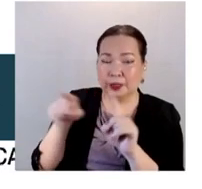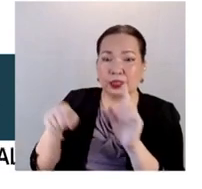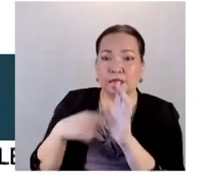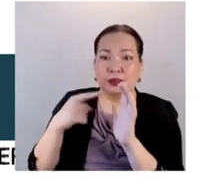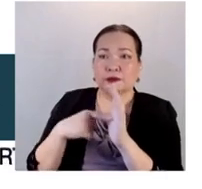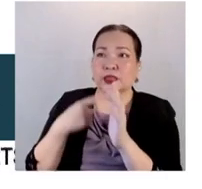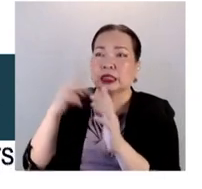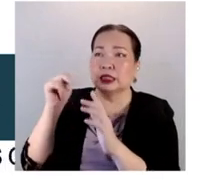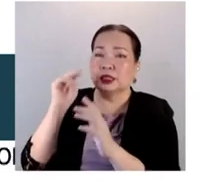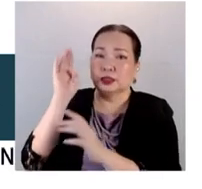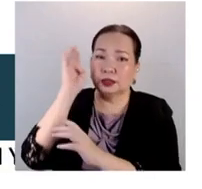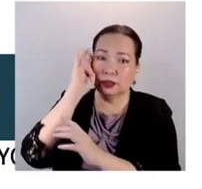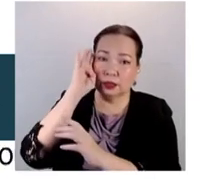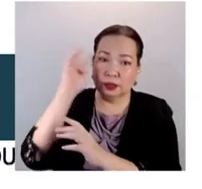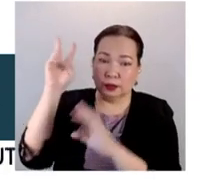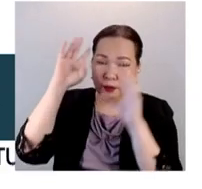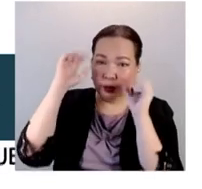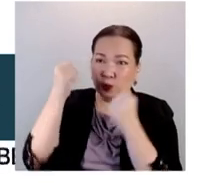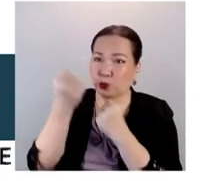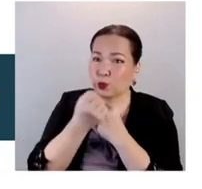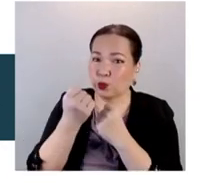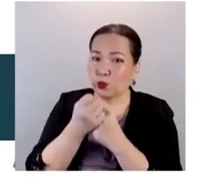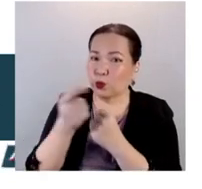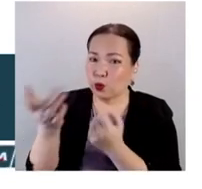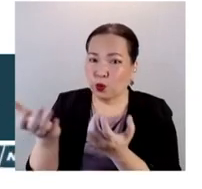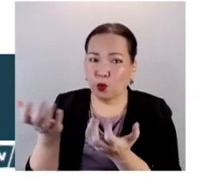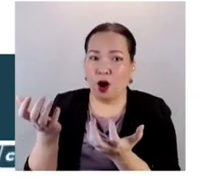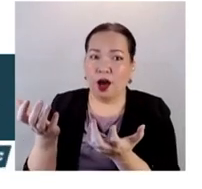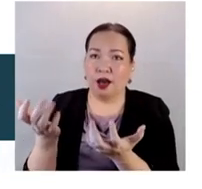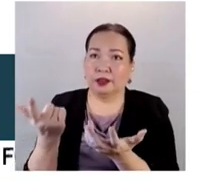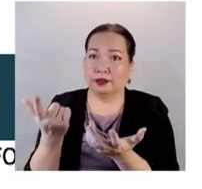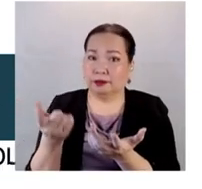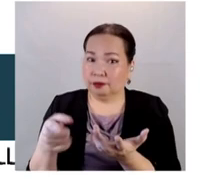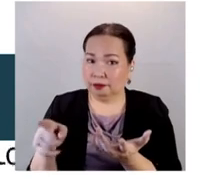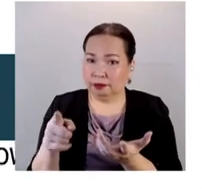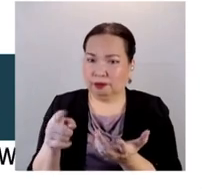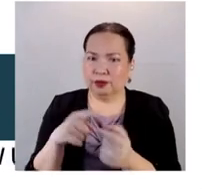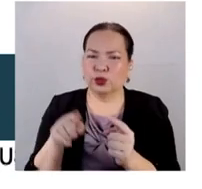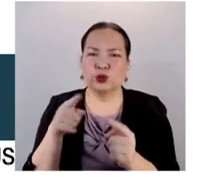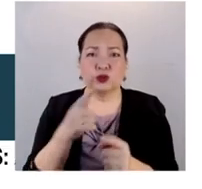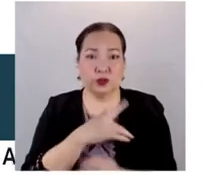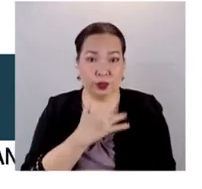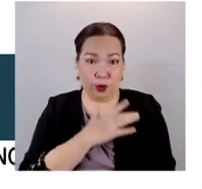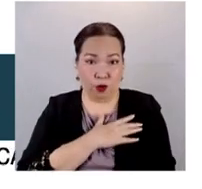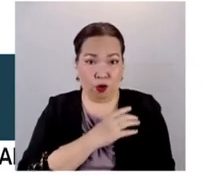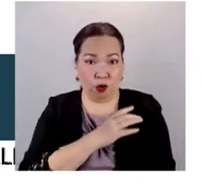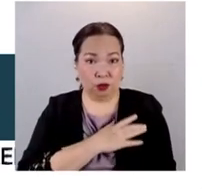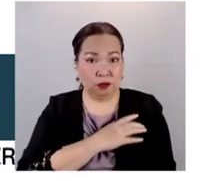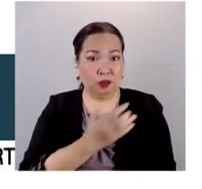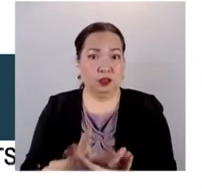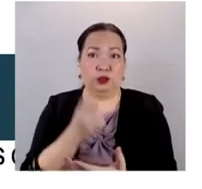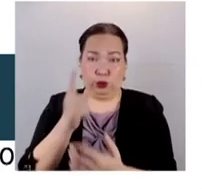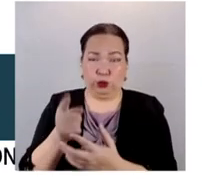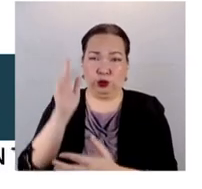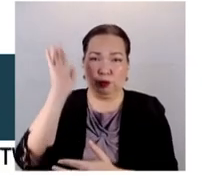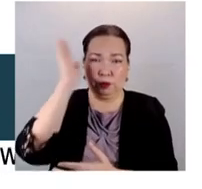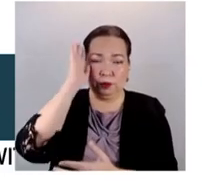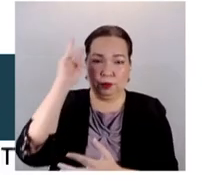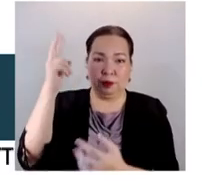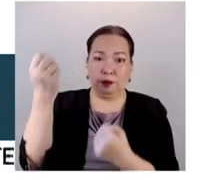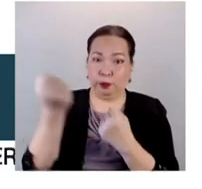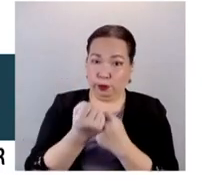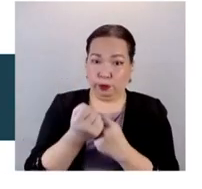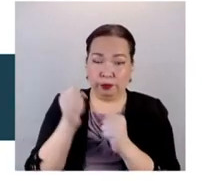institutionalize all these reforms that you've just mentioned. How confident are you that you will get the support of your former client?